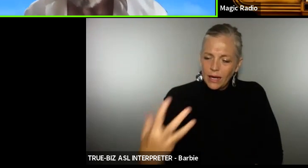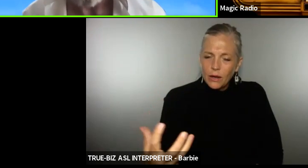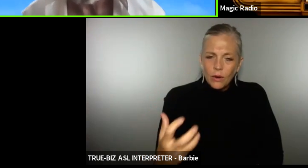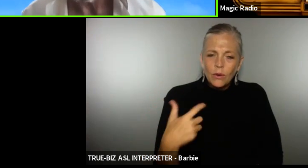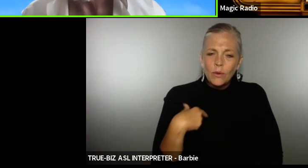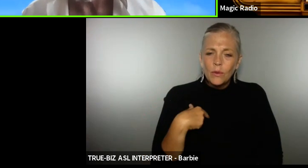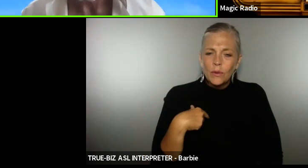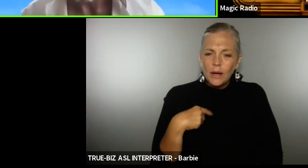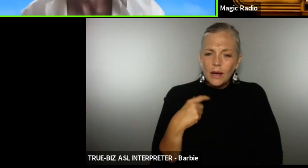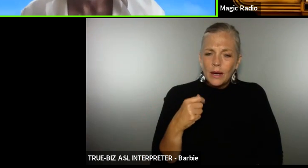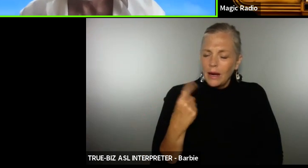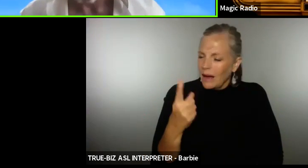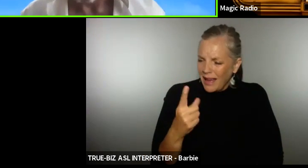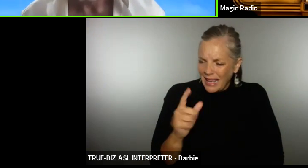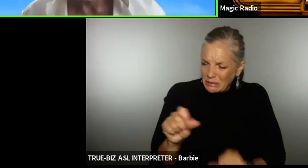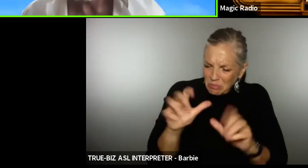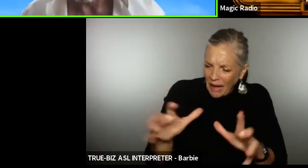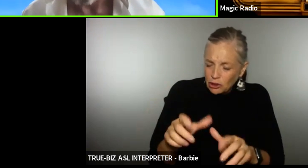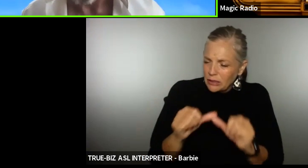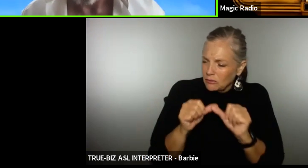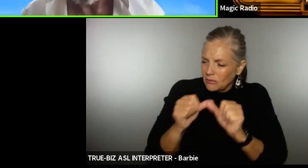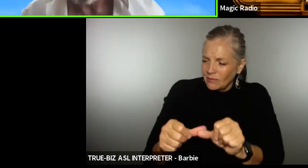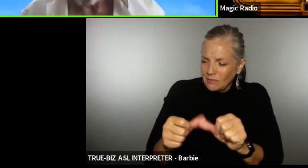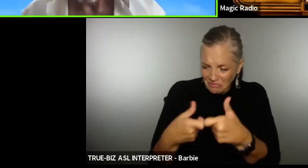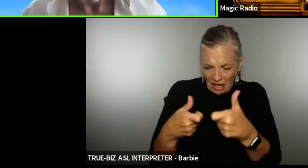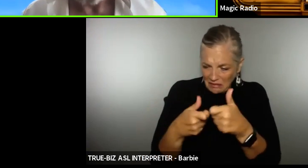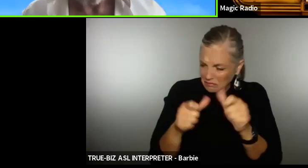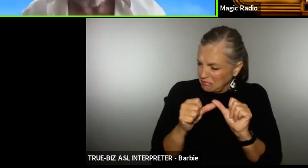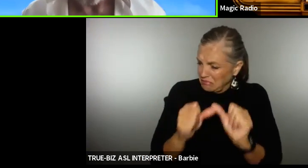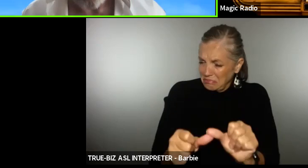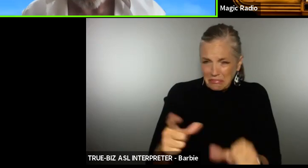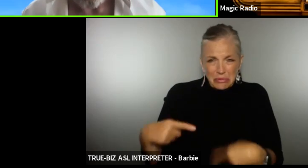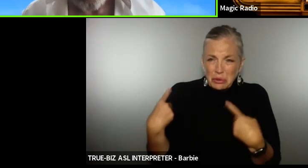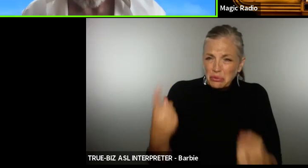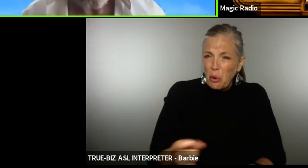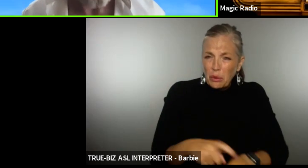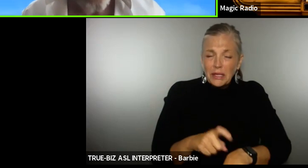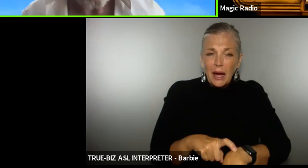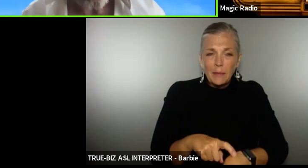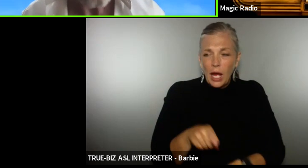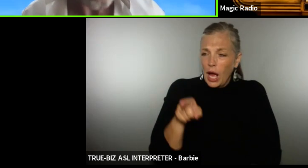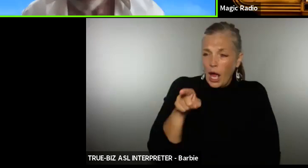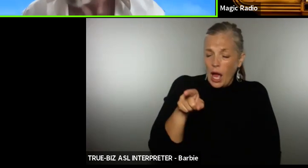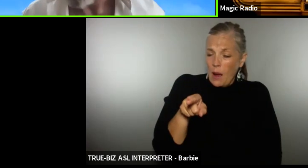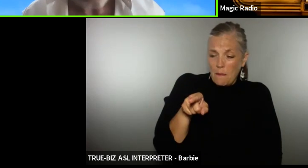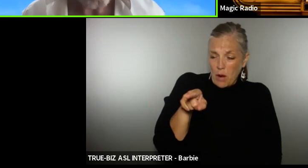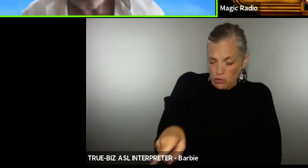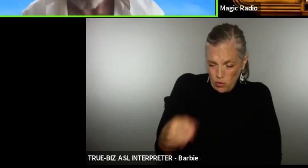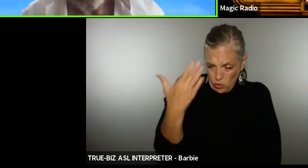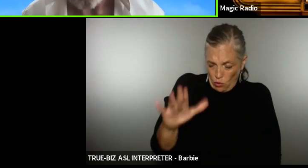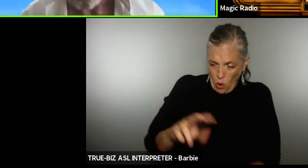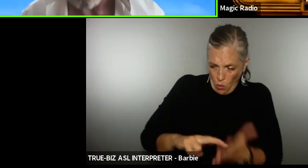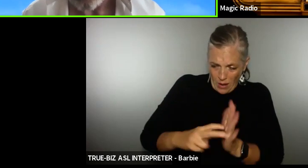sustained power all these years I don't know why you who don't know what a radio is would find it to be a magical device all right